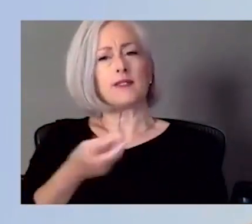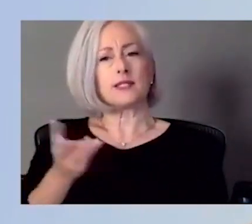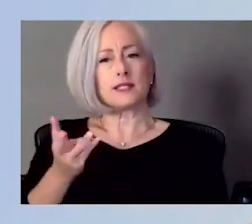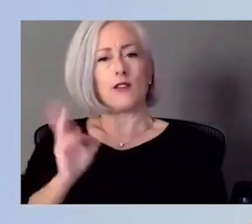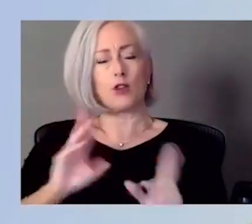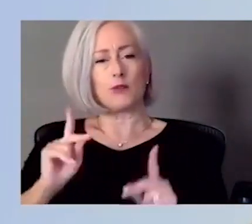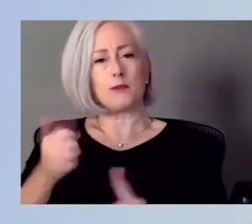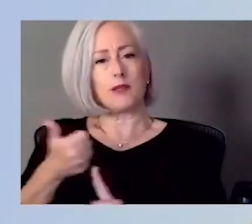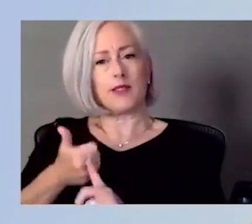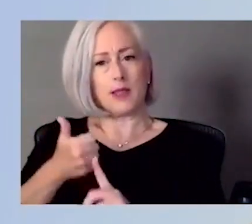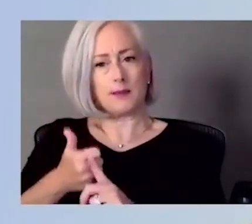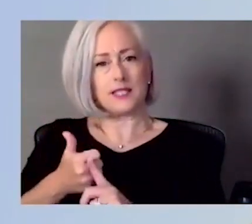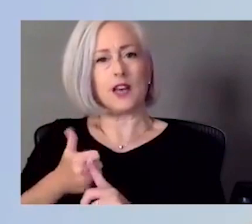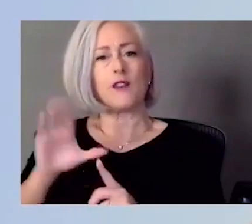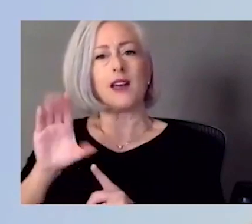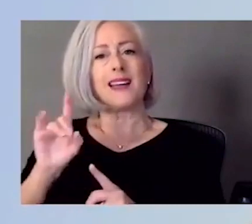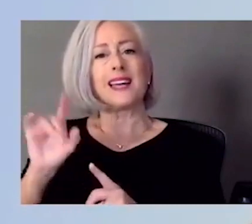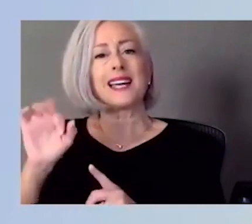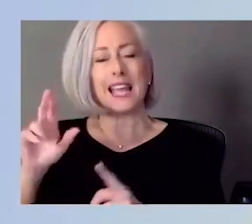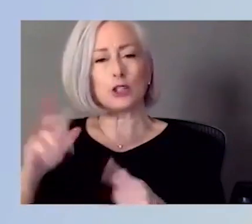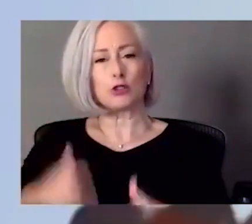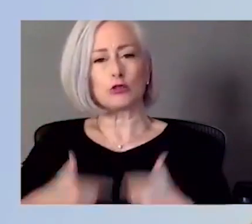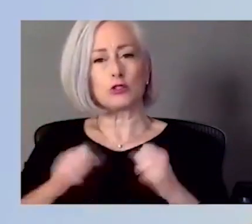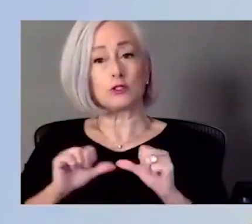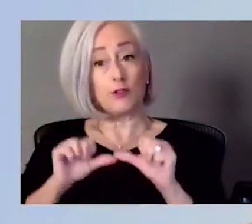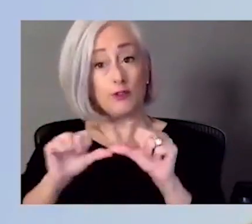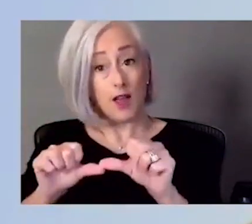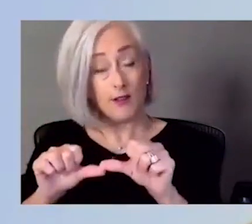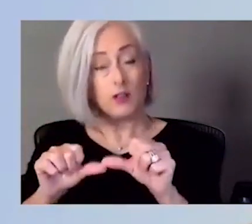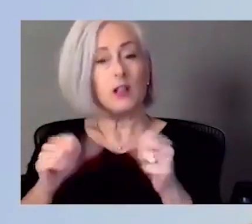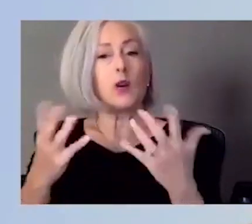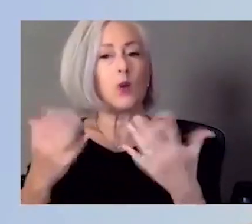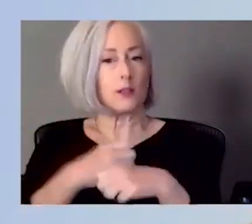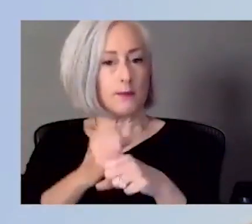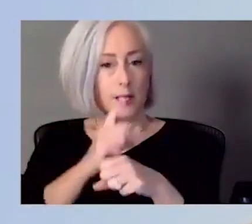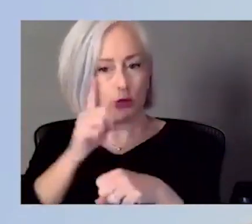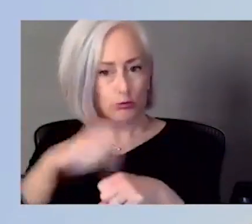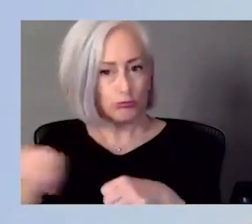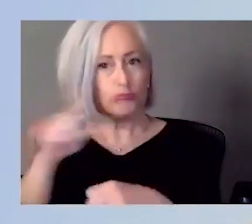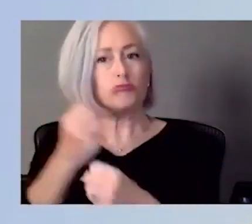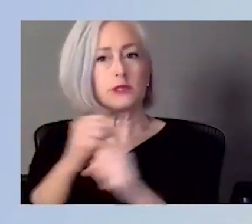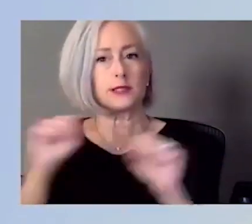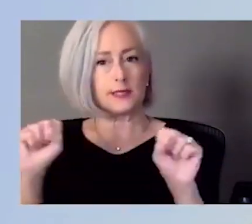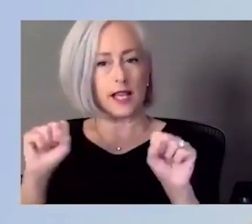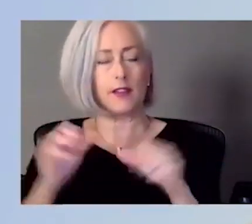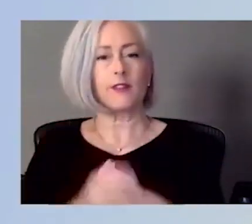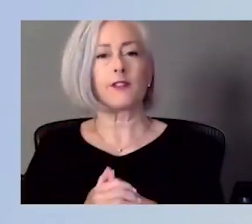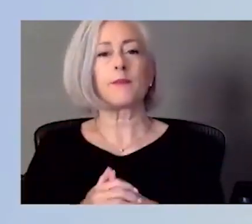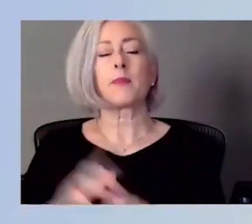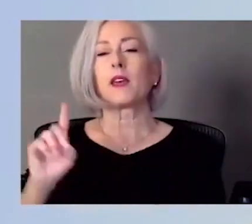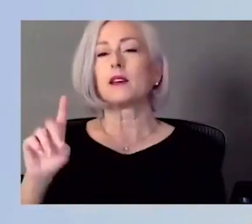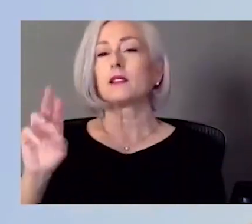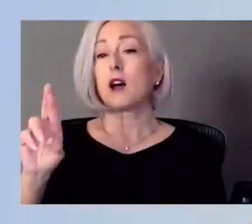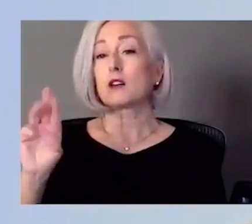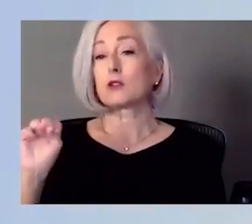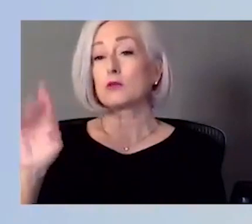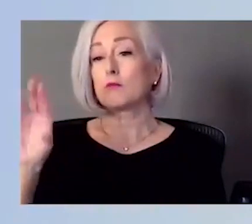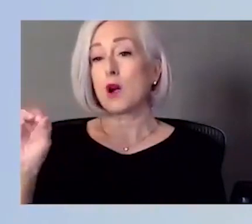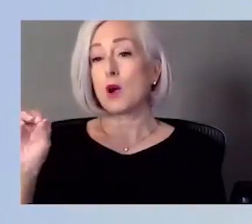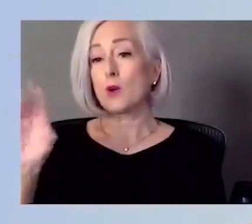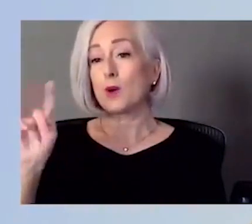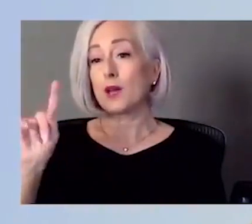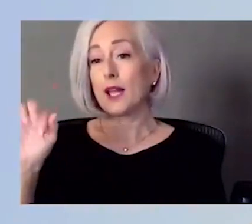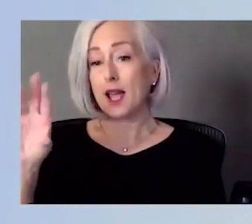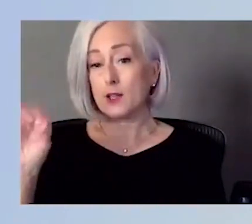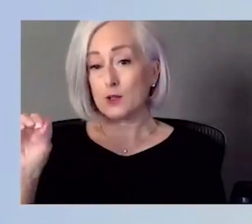our congregations, and so we want to make sure that things are safe. Speaking of that, we will have Dr. Mario Castro, who will be speaking